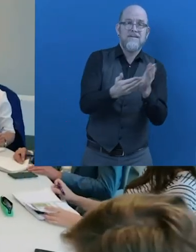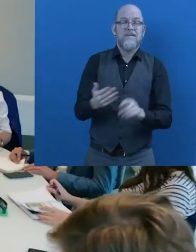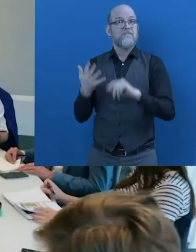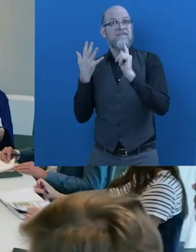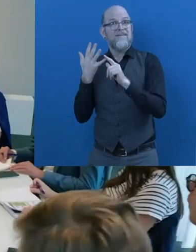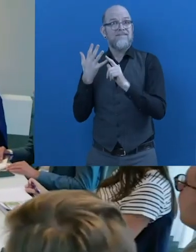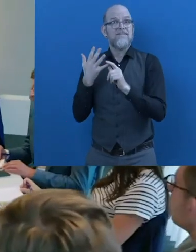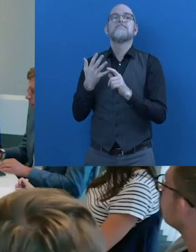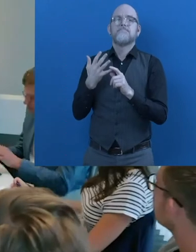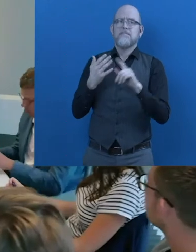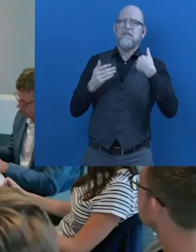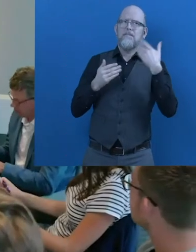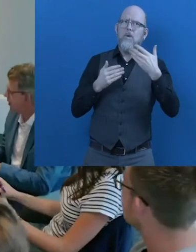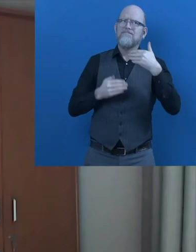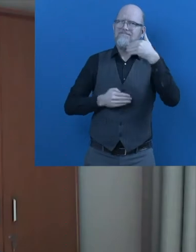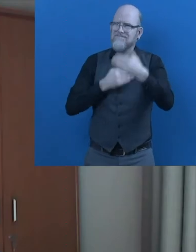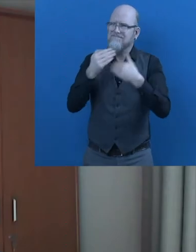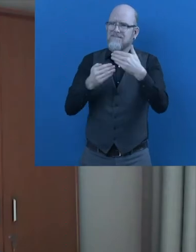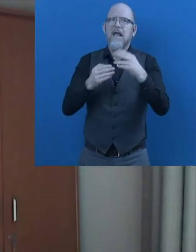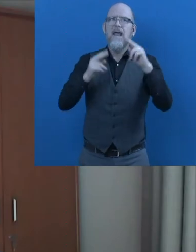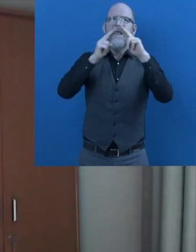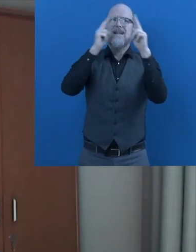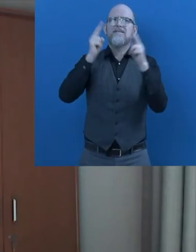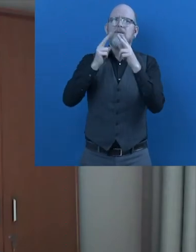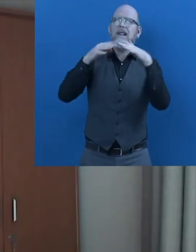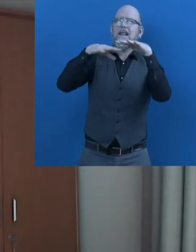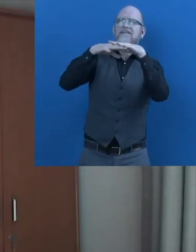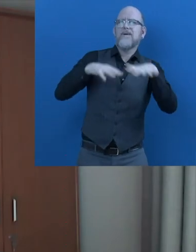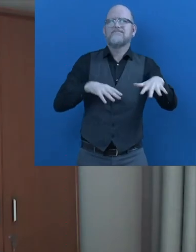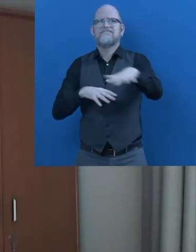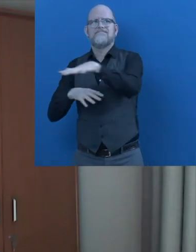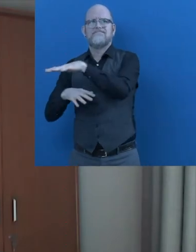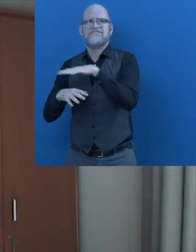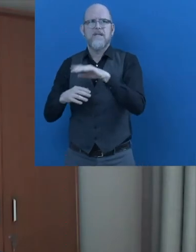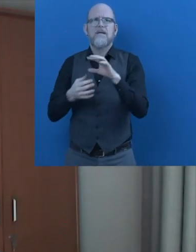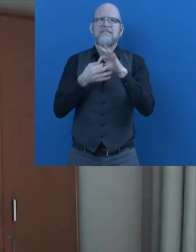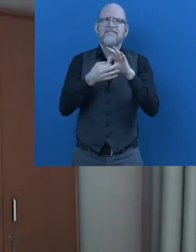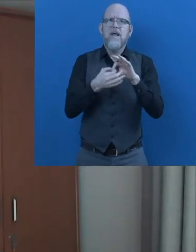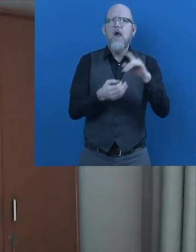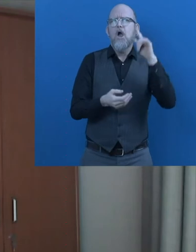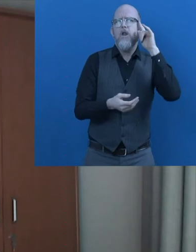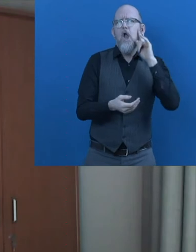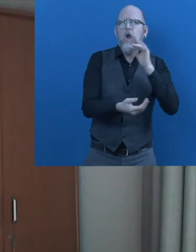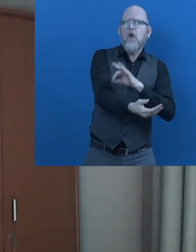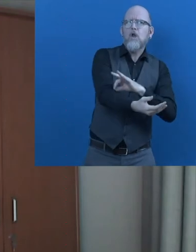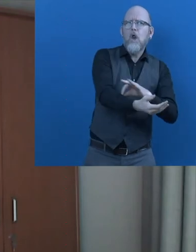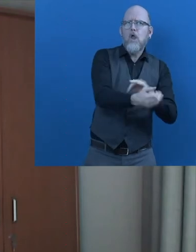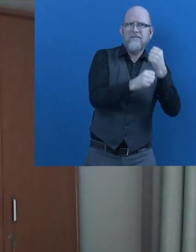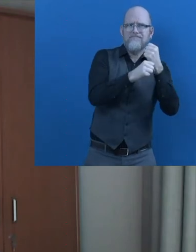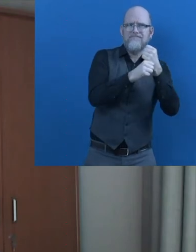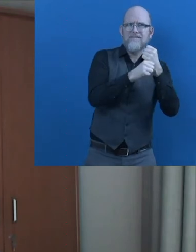continue to support the international natural network of NeuroWorks, a global